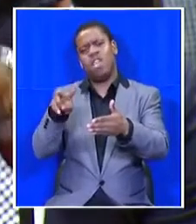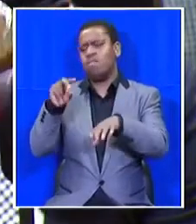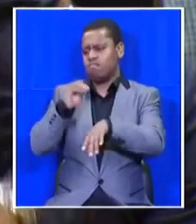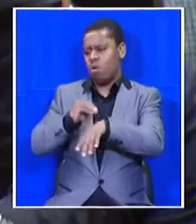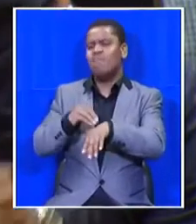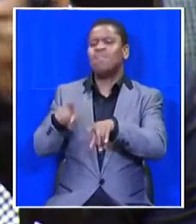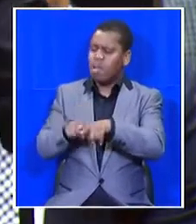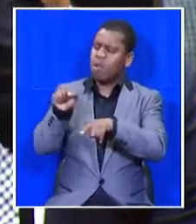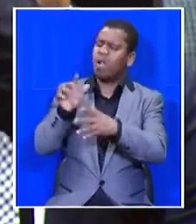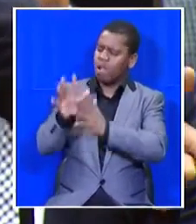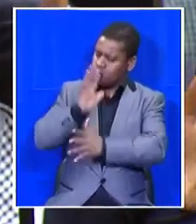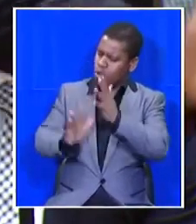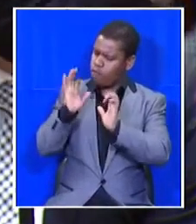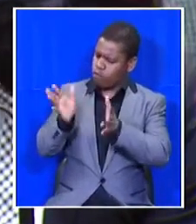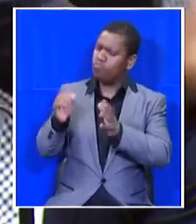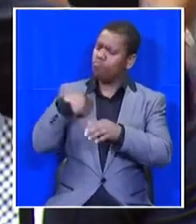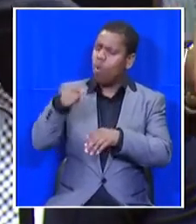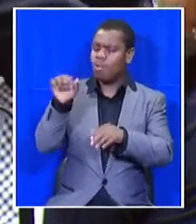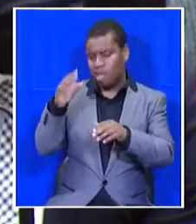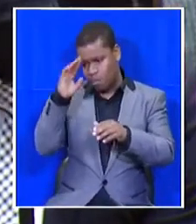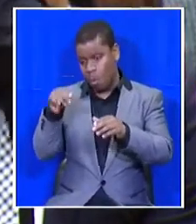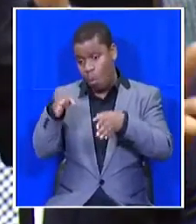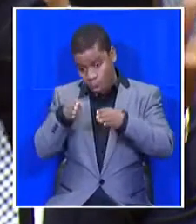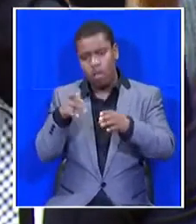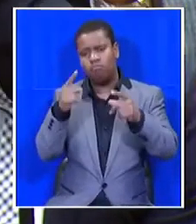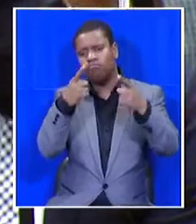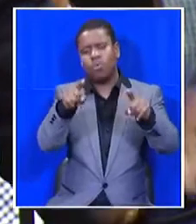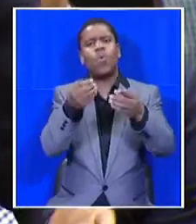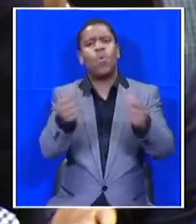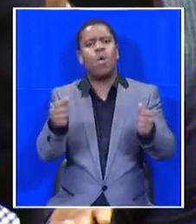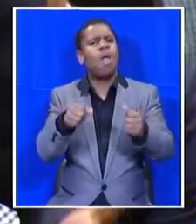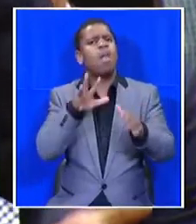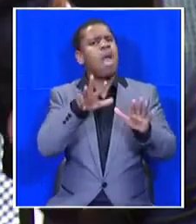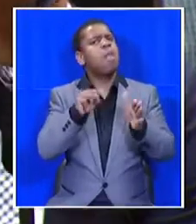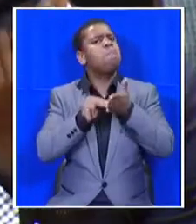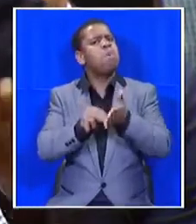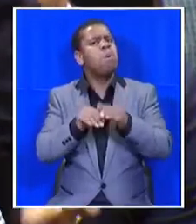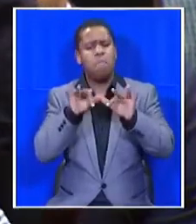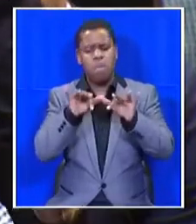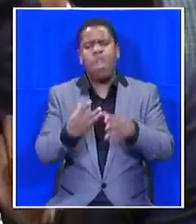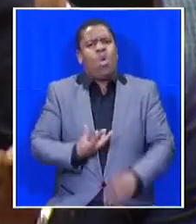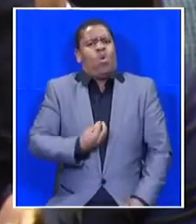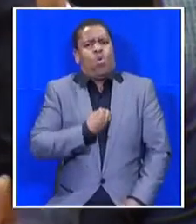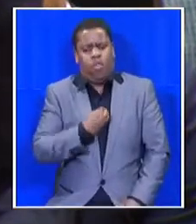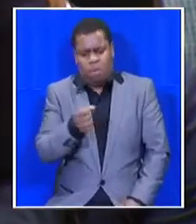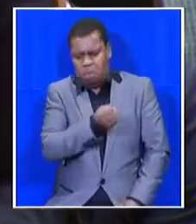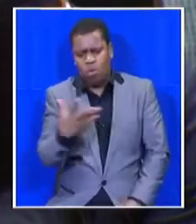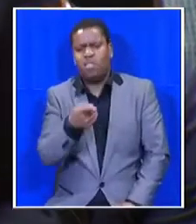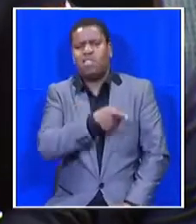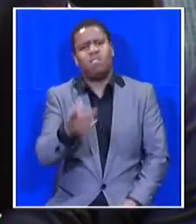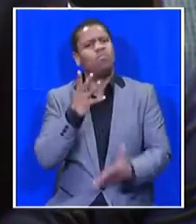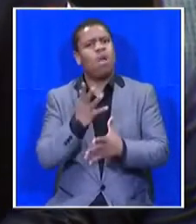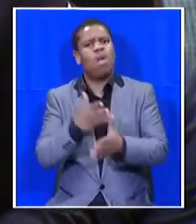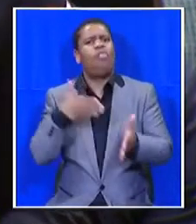deal with the crisis of unemployment, which 9 million of our people can't find work, and they must come through micro-enterprise. So,